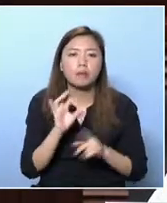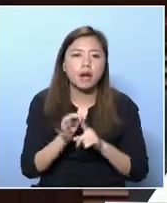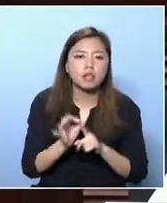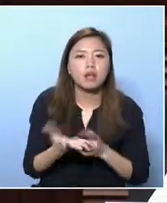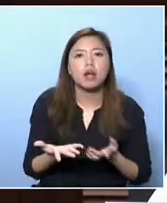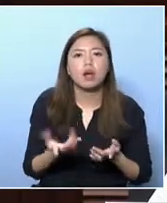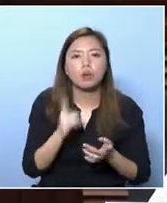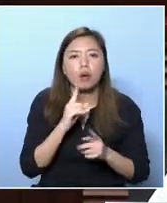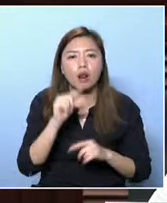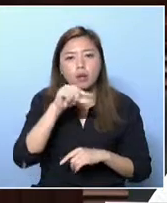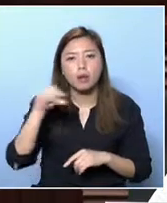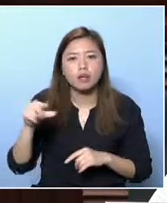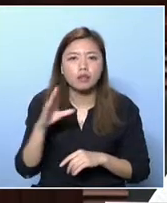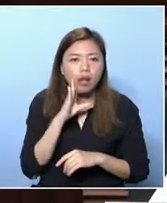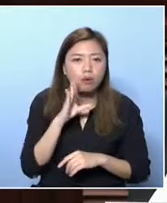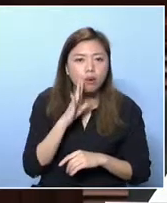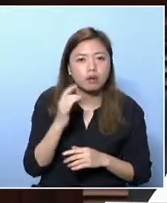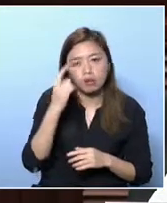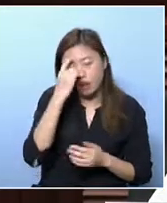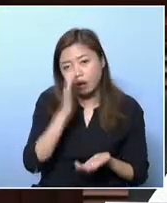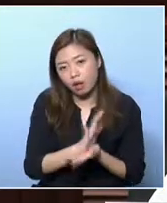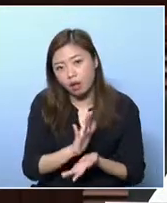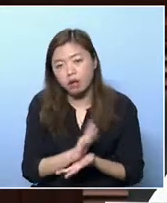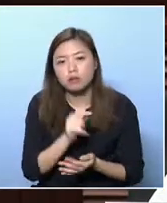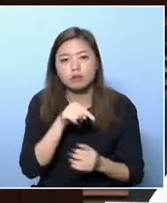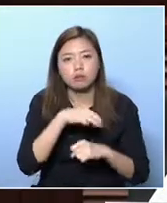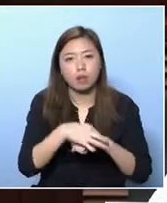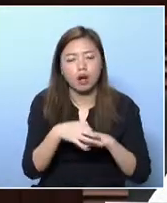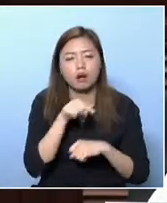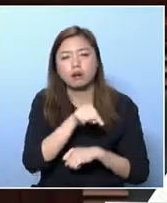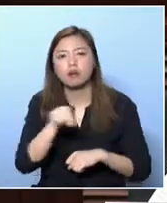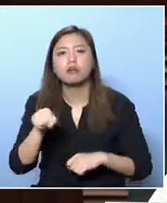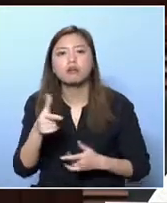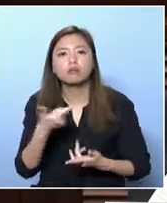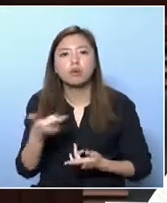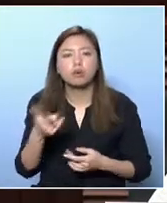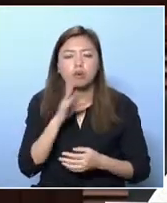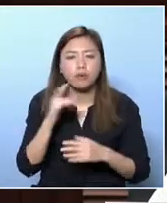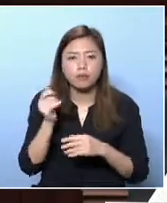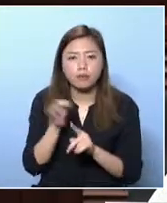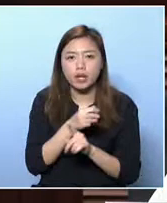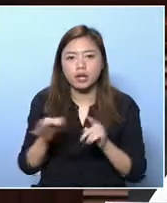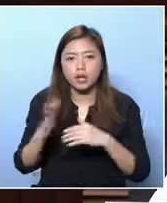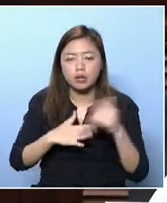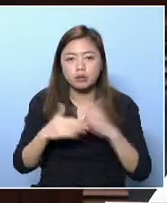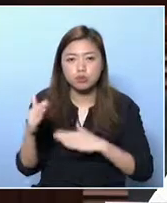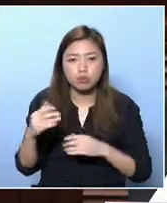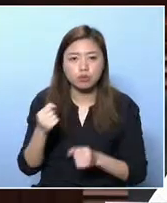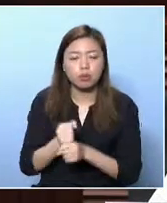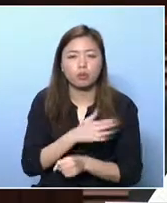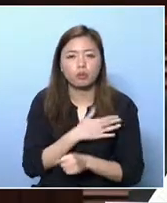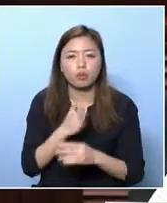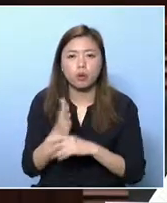hold low-income jobs. We are talking about Nepalese, Pakistani, India, and the Thais.